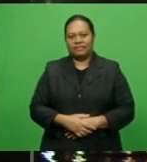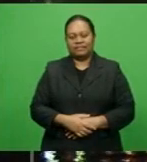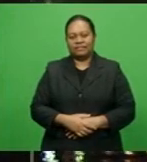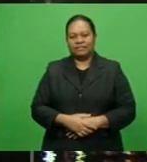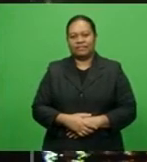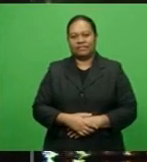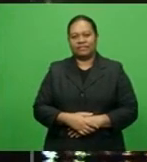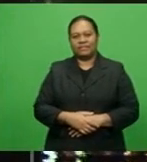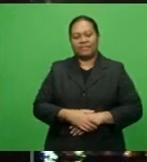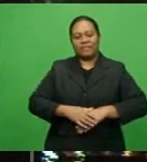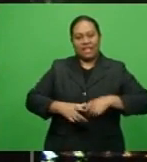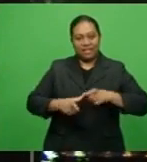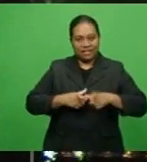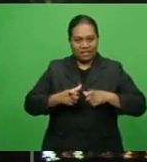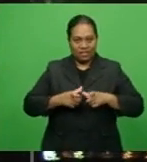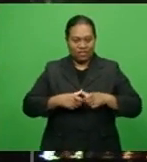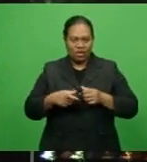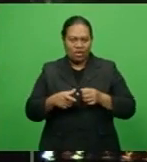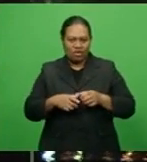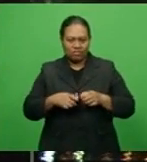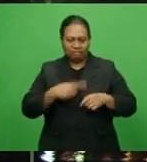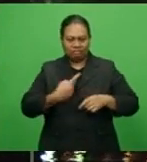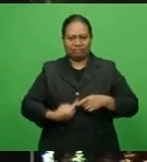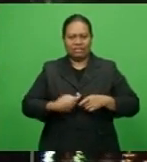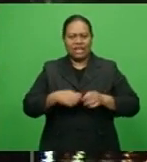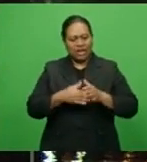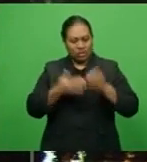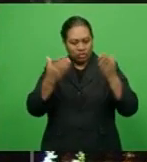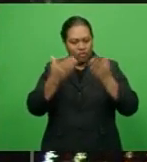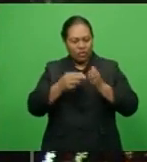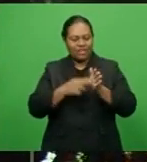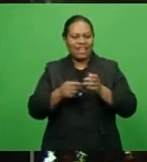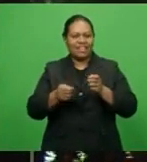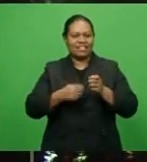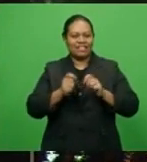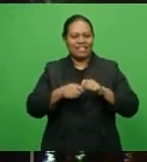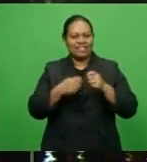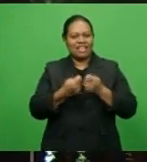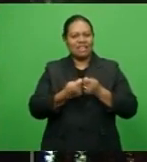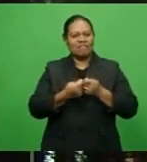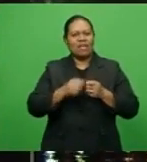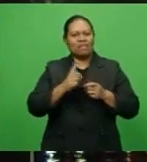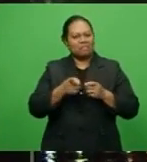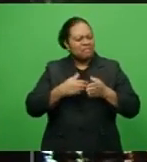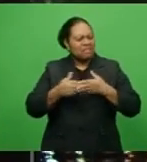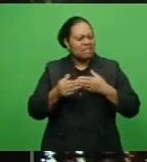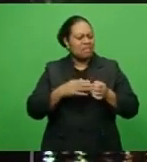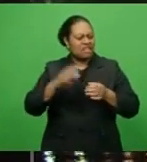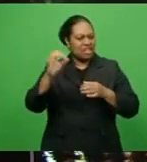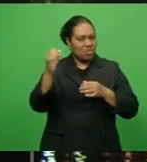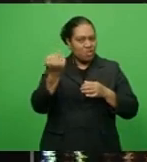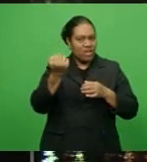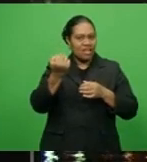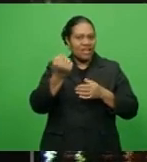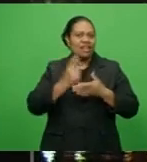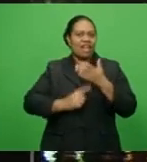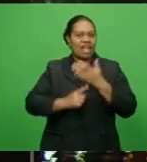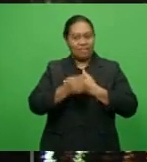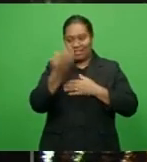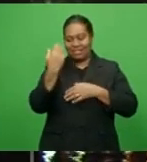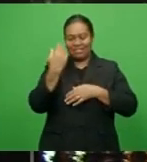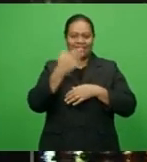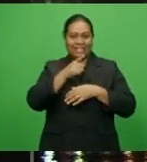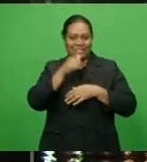Radio Discipline will be an area of focus for the Naita Asiri rugby side despite starting its skipper cup campaign on a winning note.